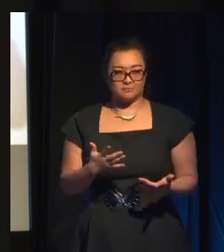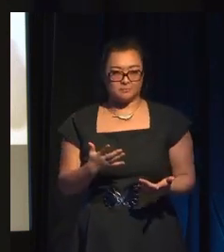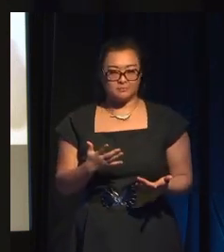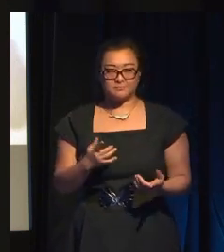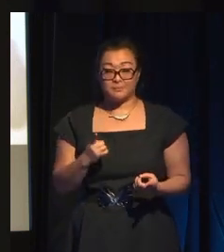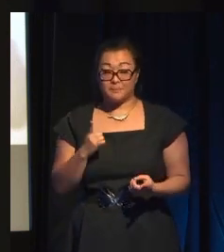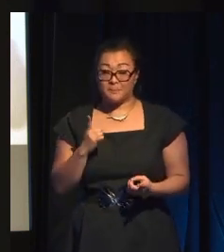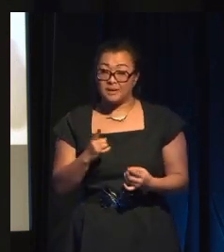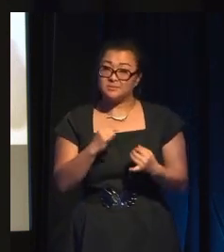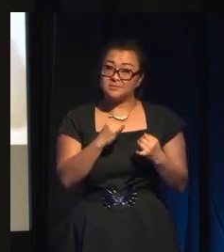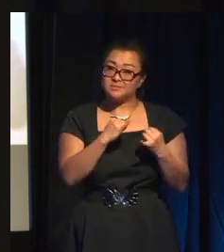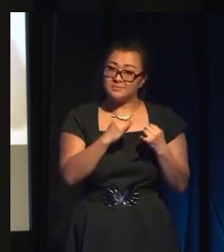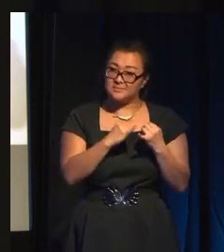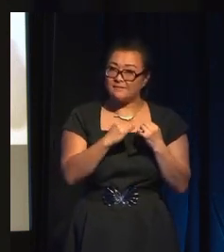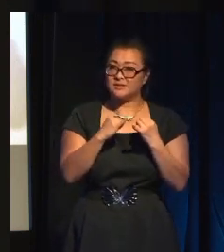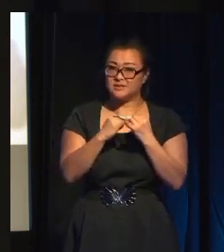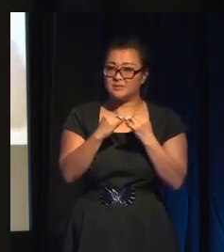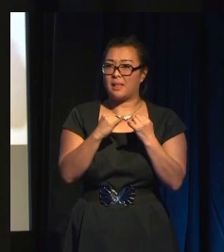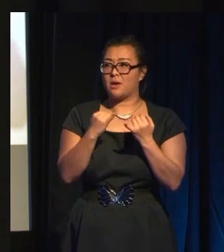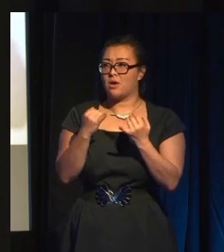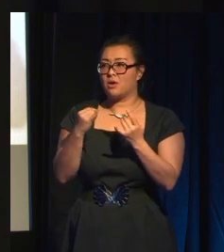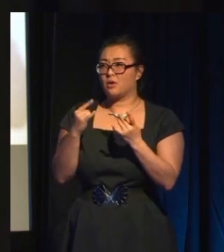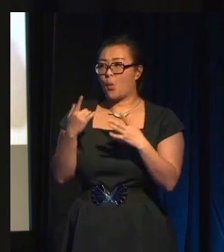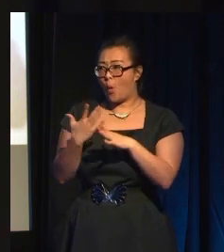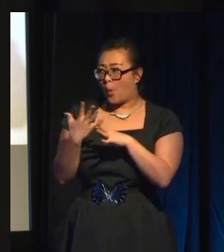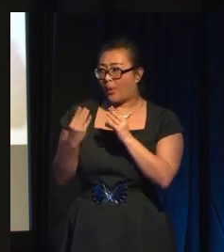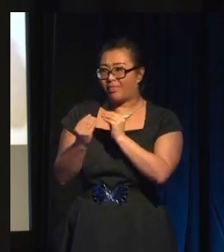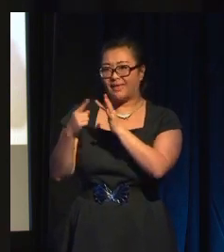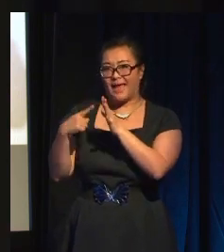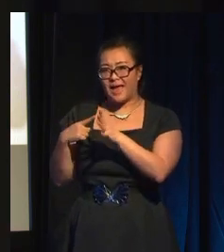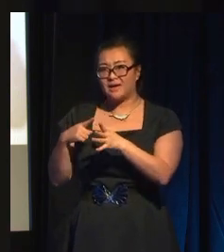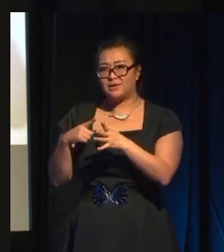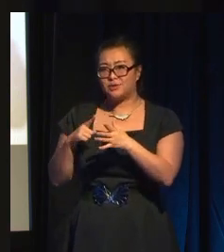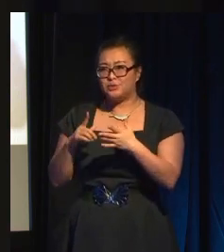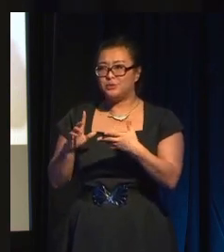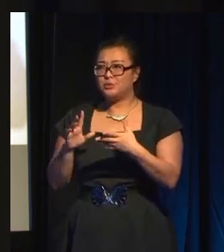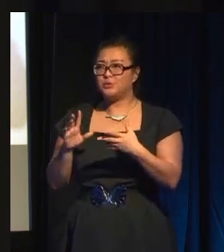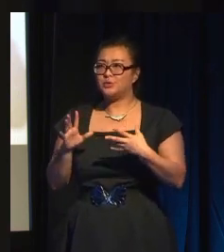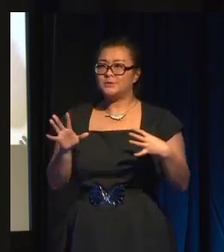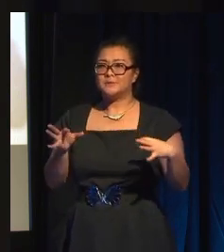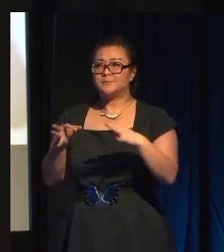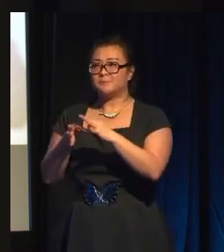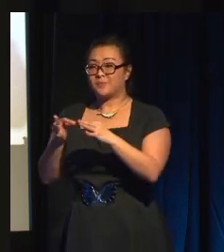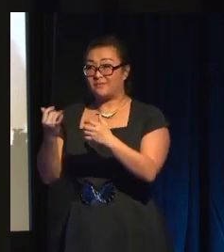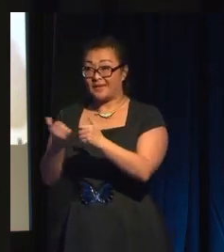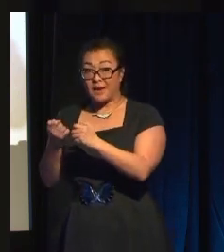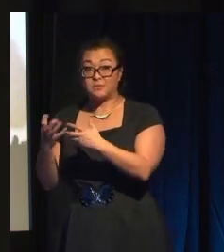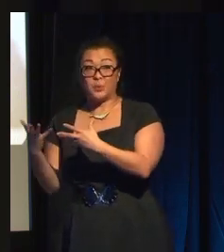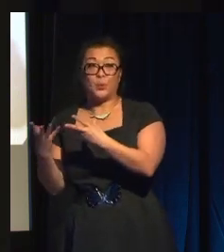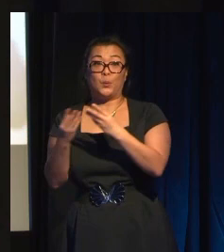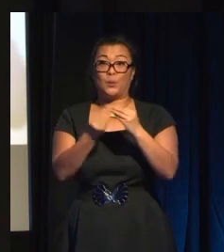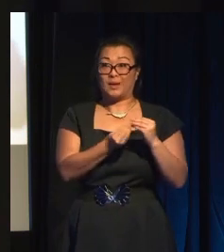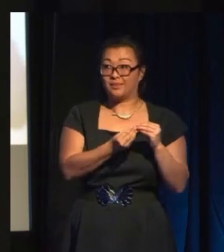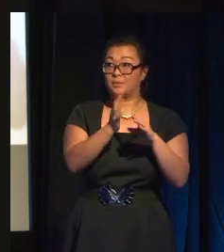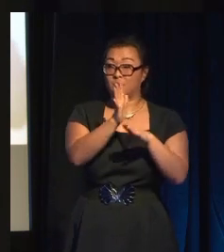magic of film to games. So, we all waited with bated breath to see what Steven Spielberg would do, right? Would he